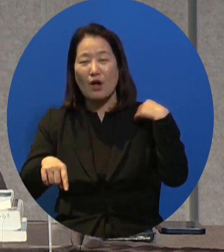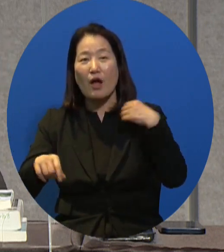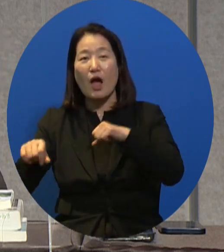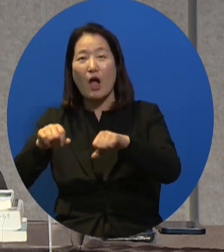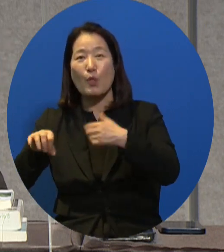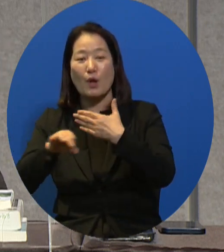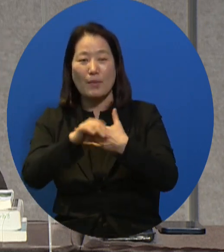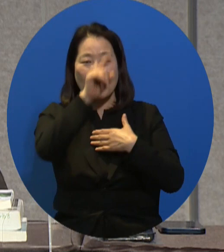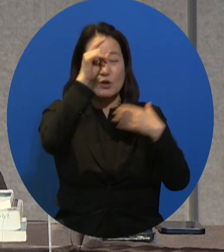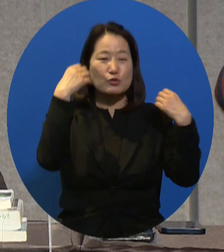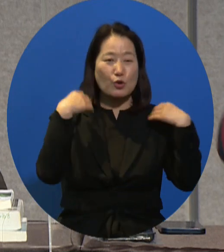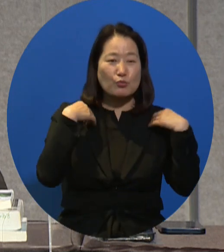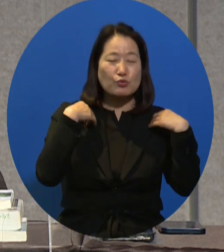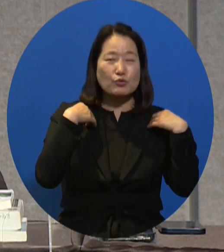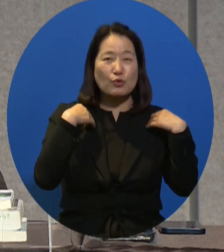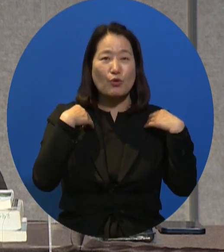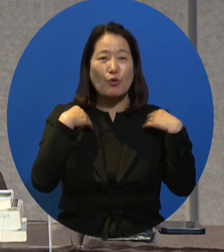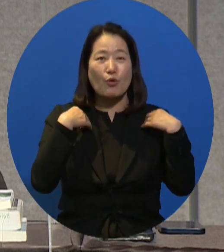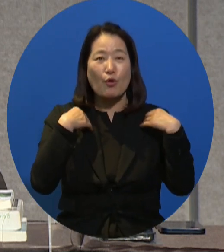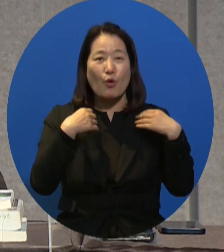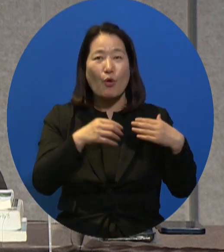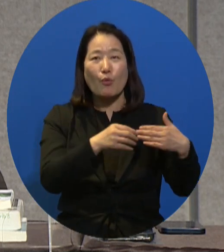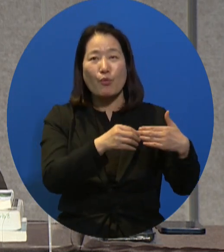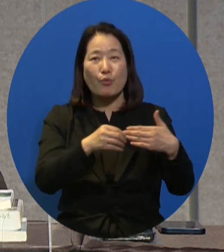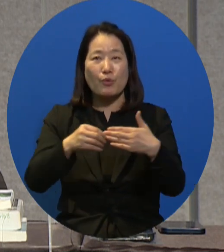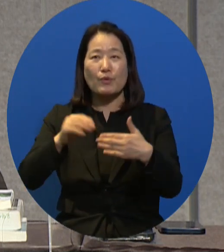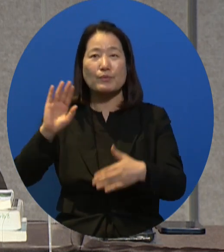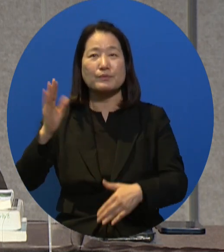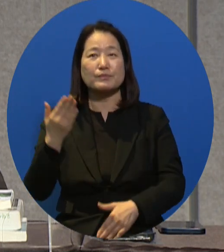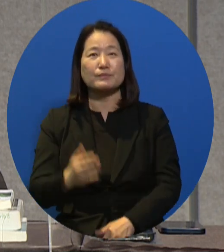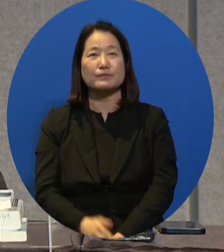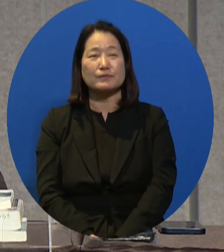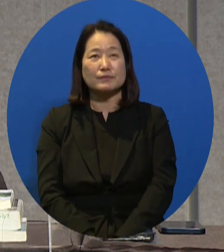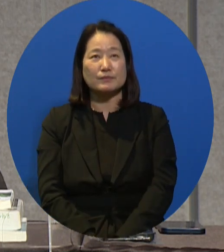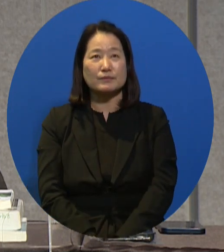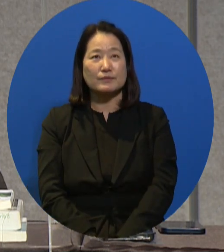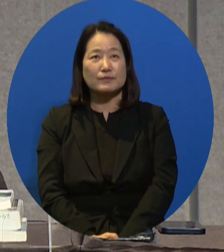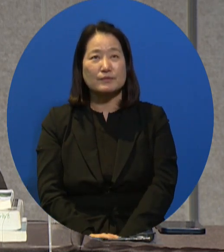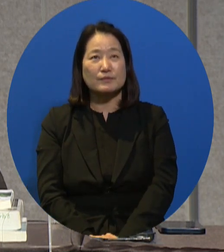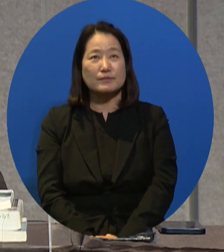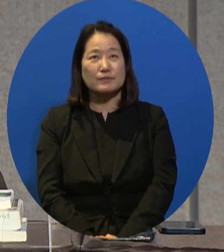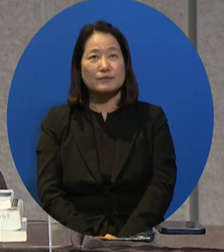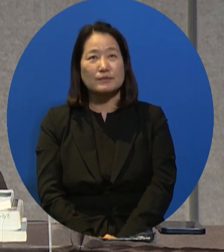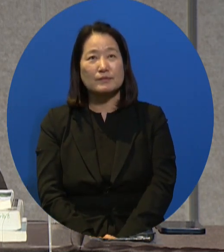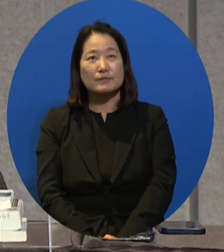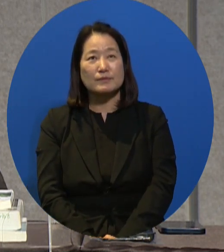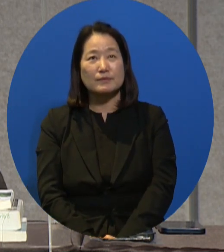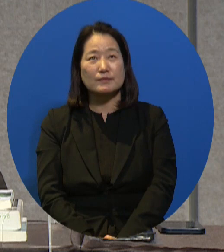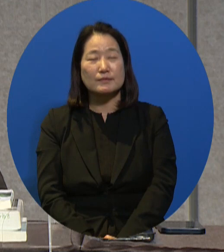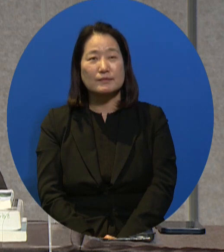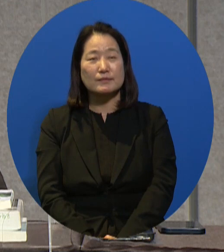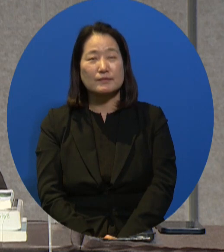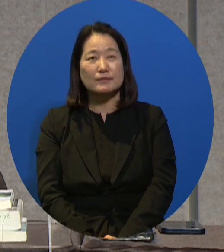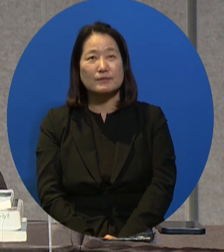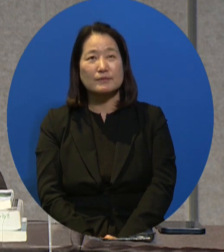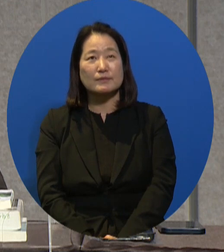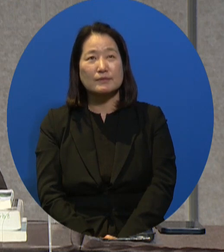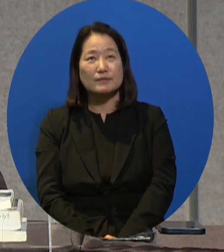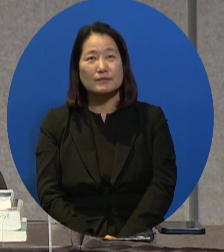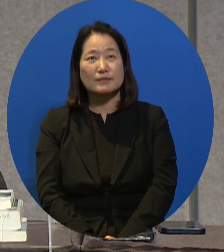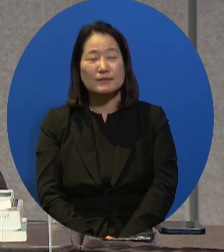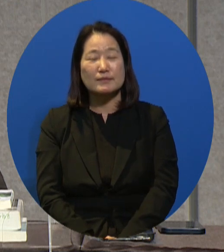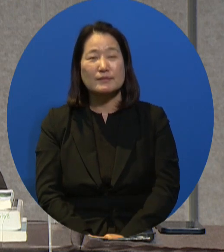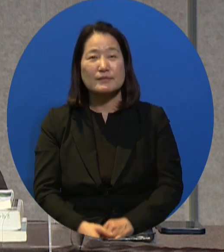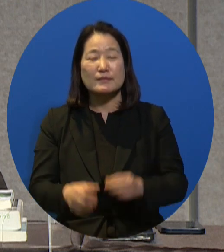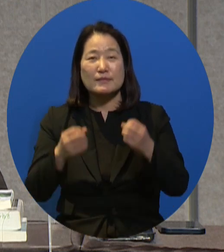this in this kind of direction where we would argue against and lobby the local governments and start from